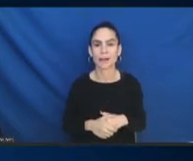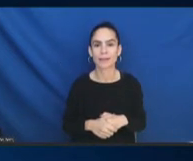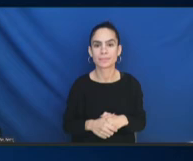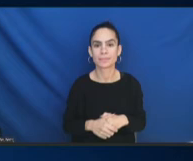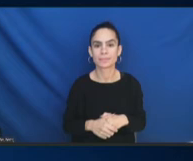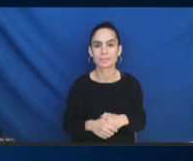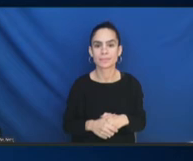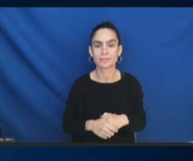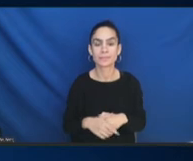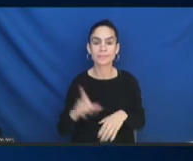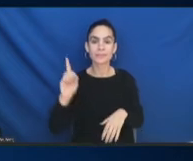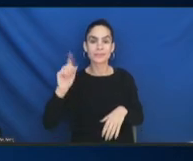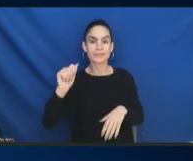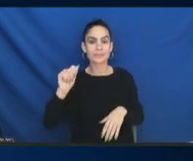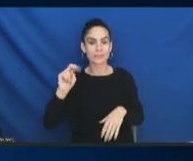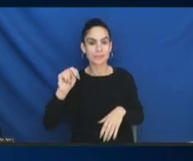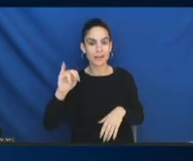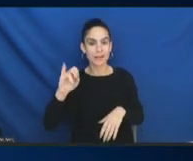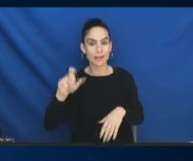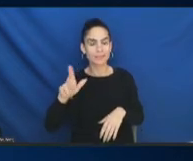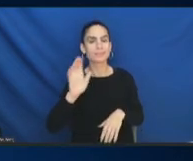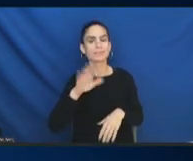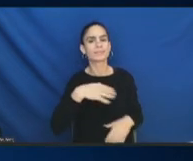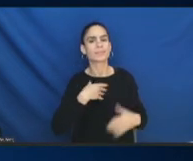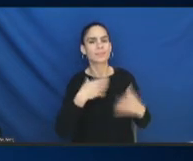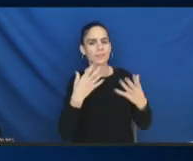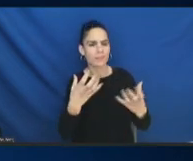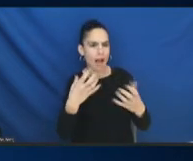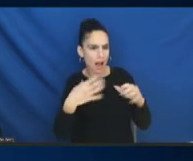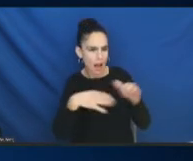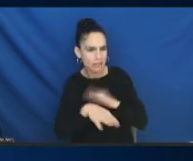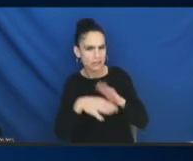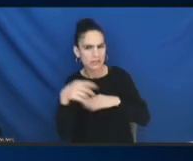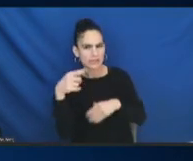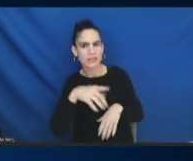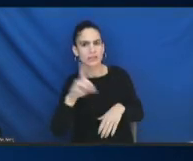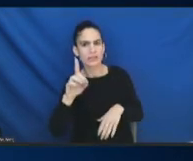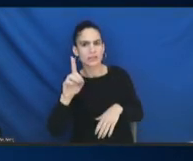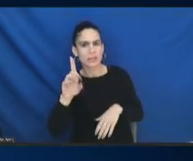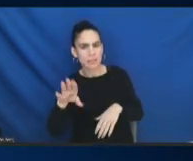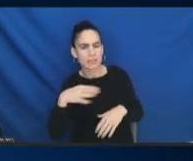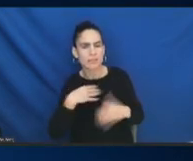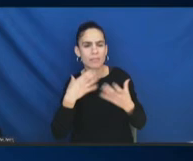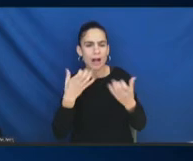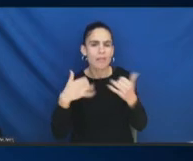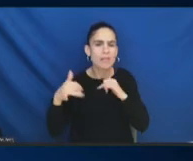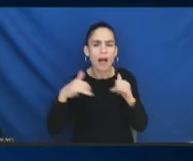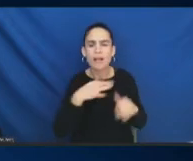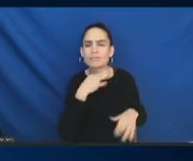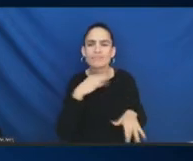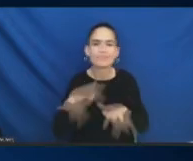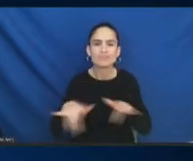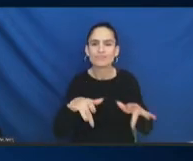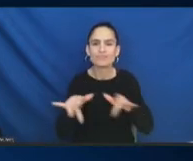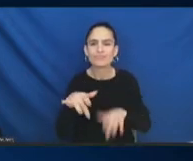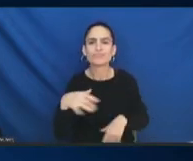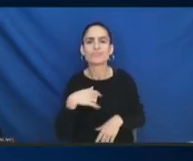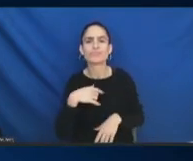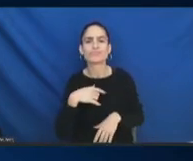access to that database to kind of play around with it. I think he mentioned that it was in a beta